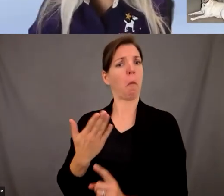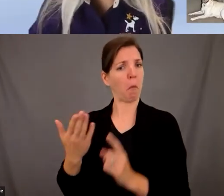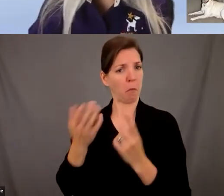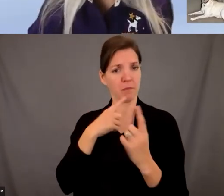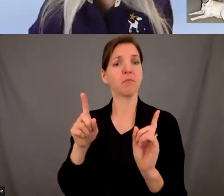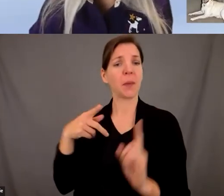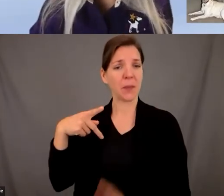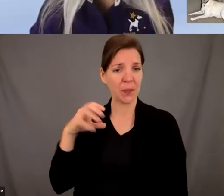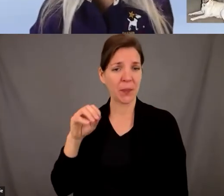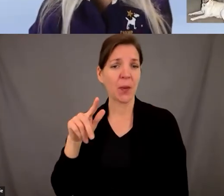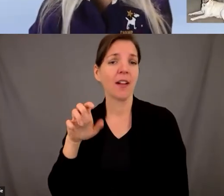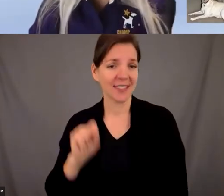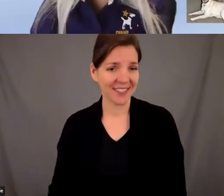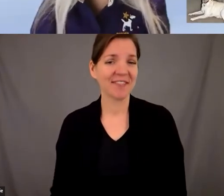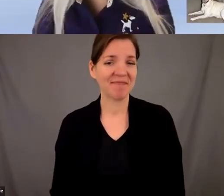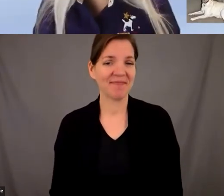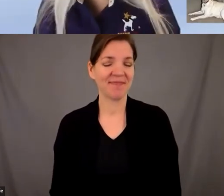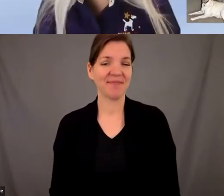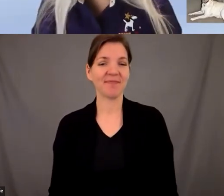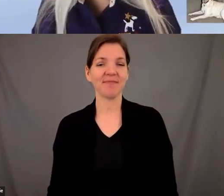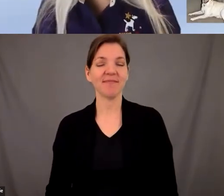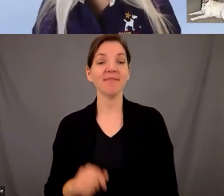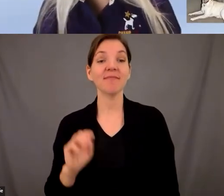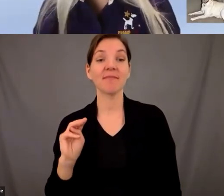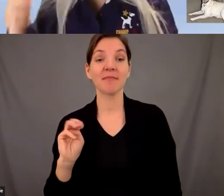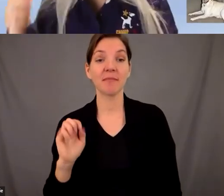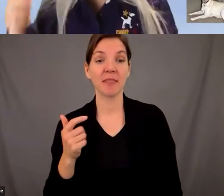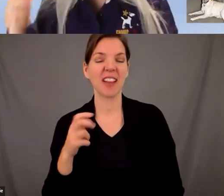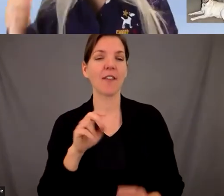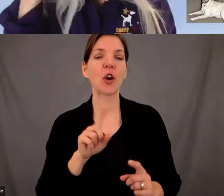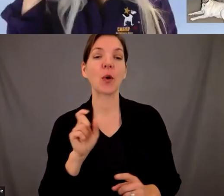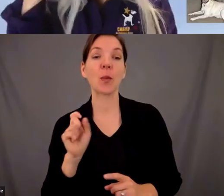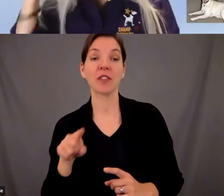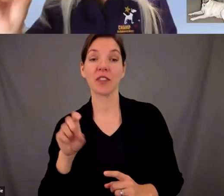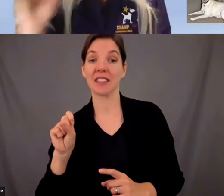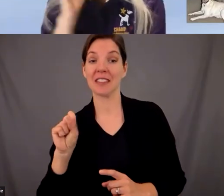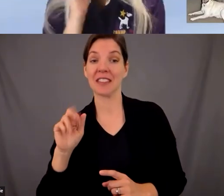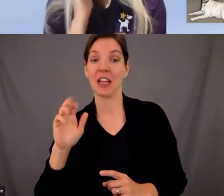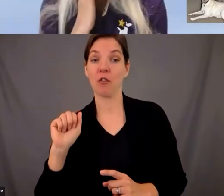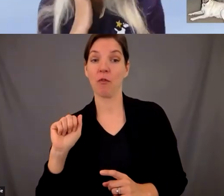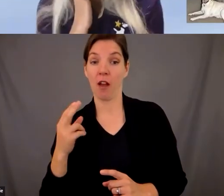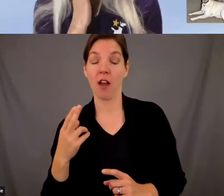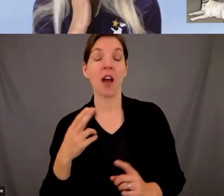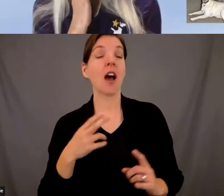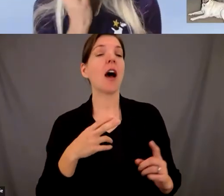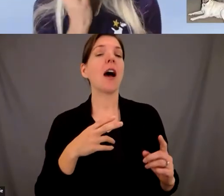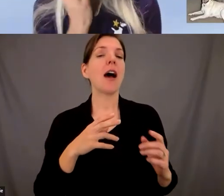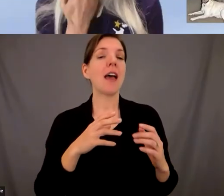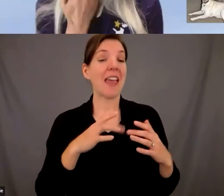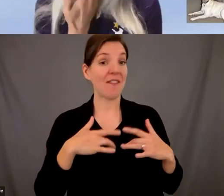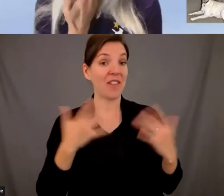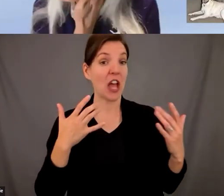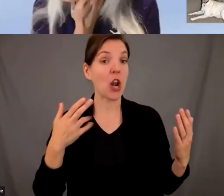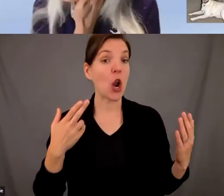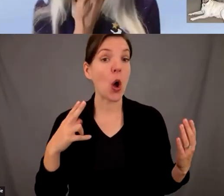great i have a really great specific question from sarah how should event hosts handle competing ada